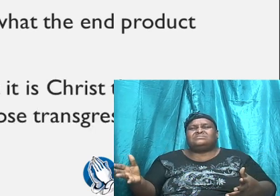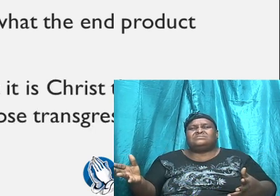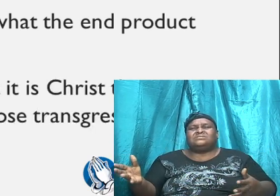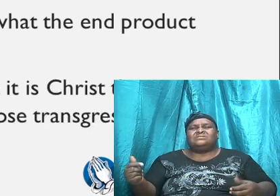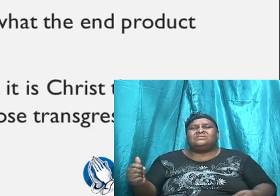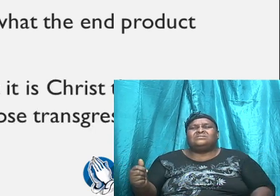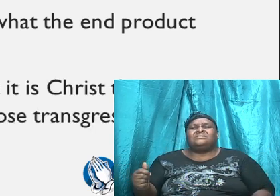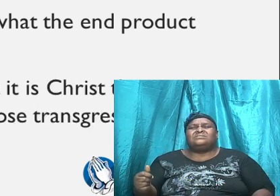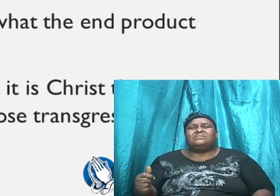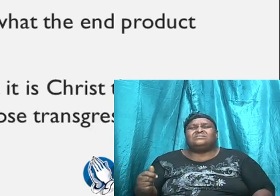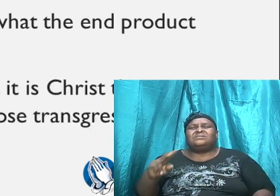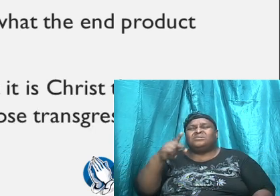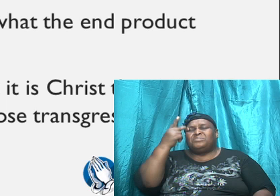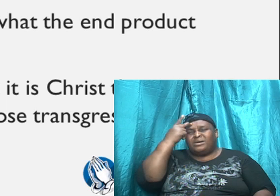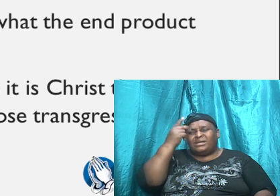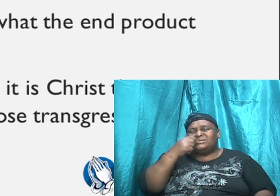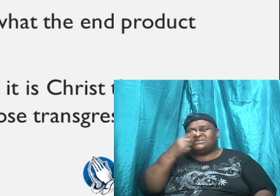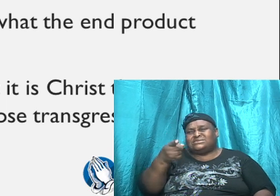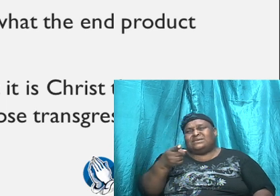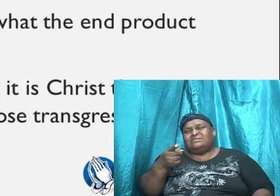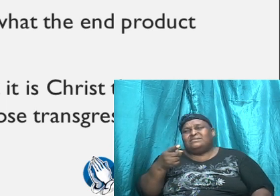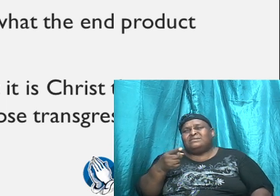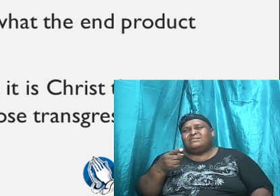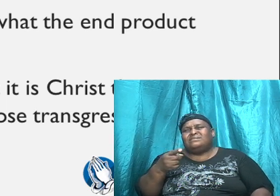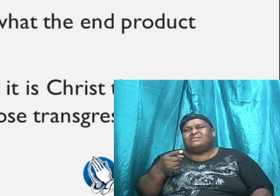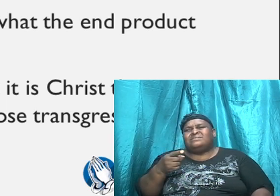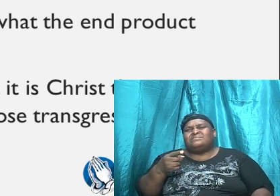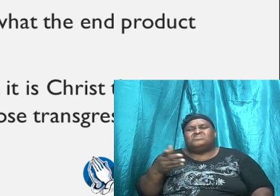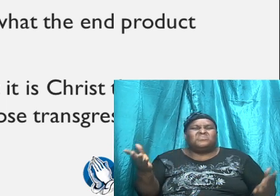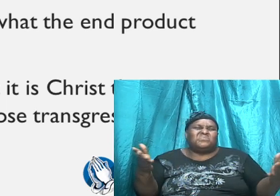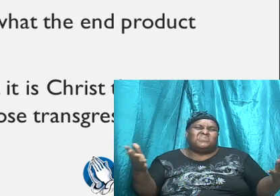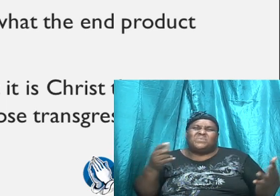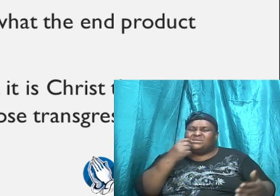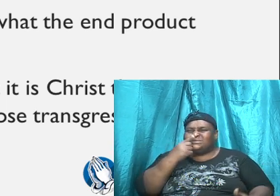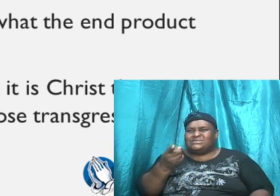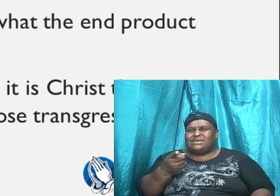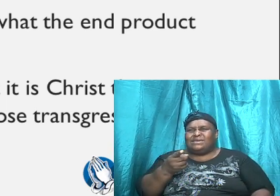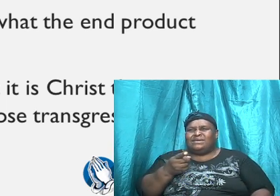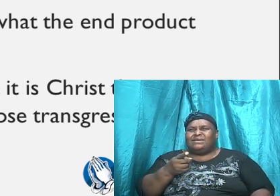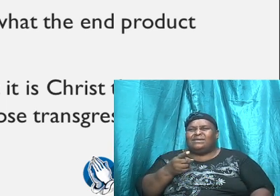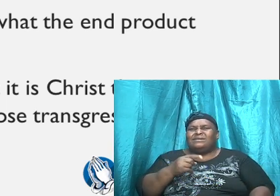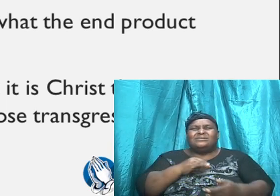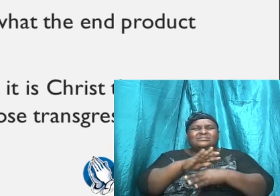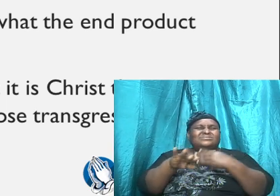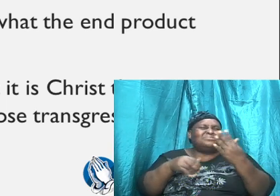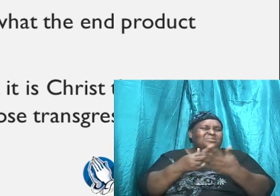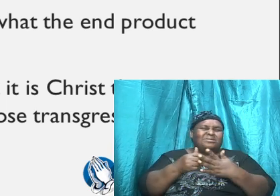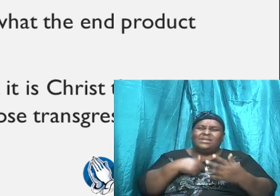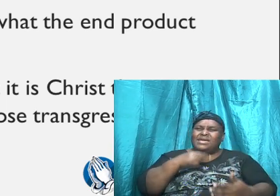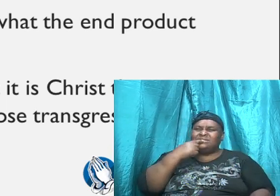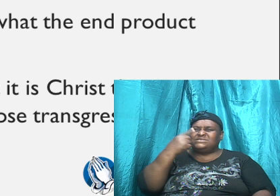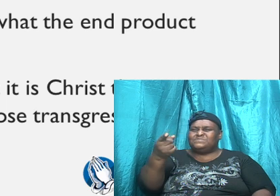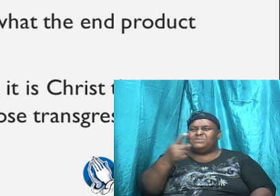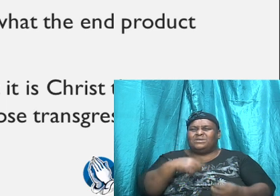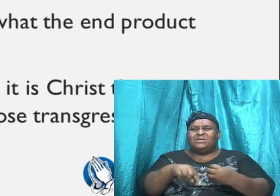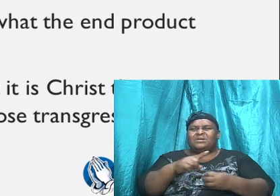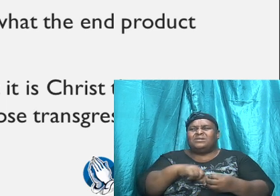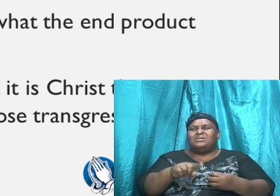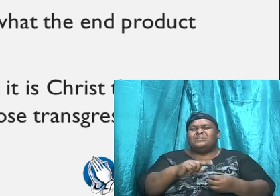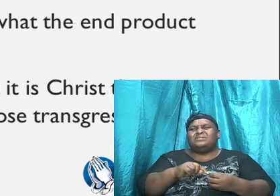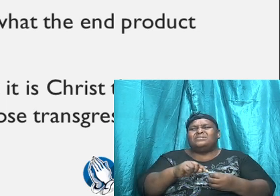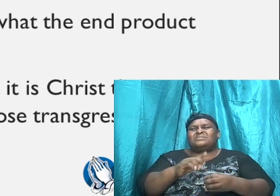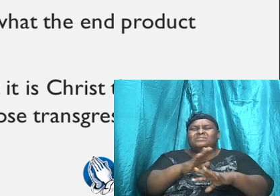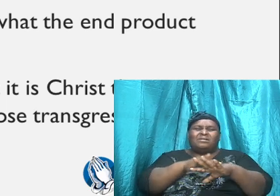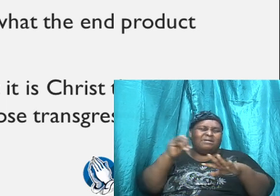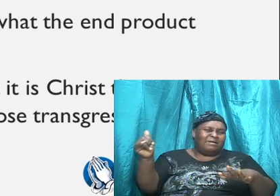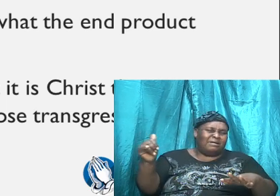So he's summing it up and he's saying, you know, what can I say for all this that I speak about? The predestination